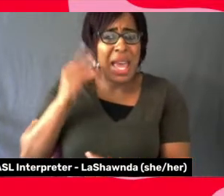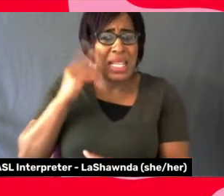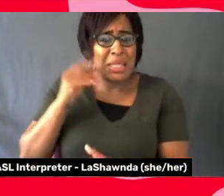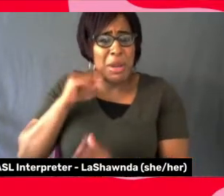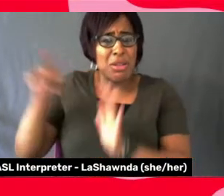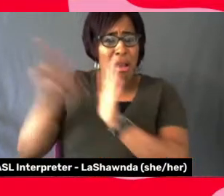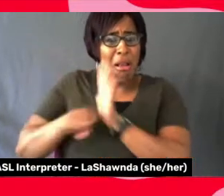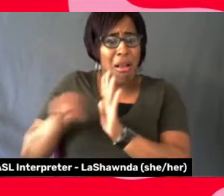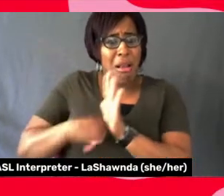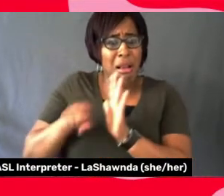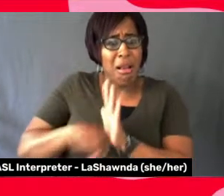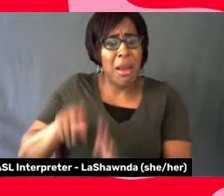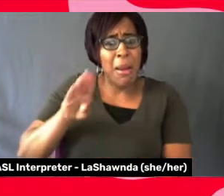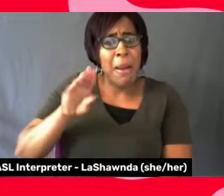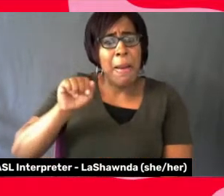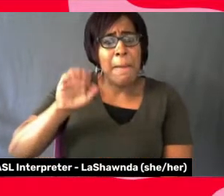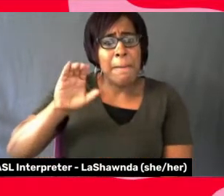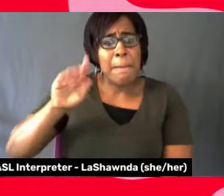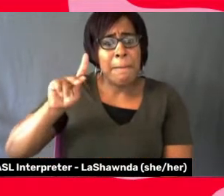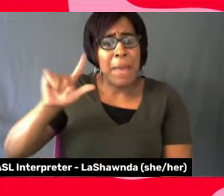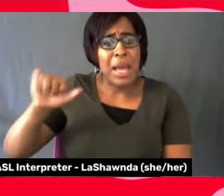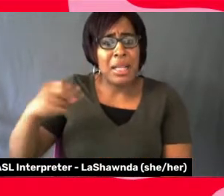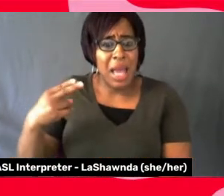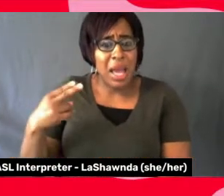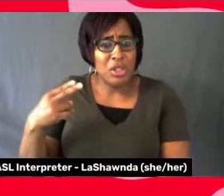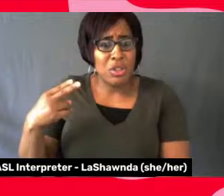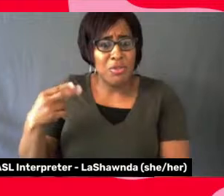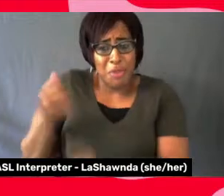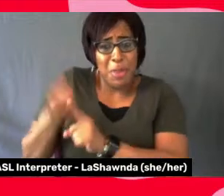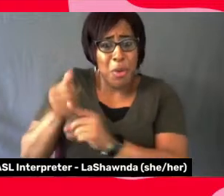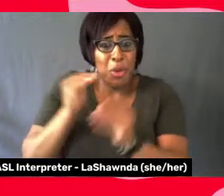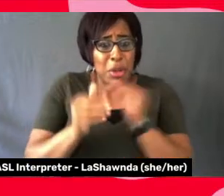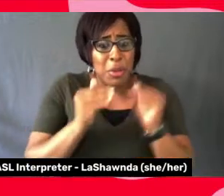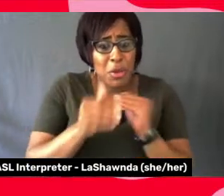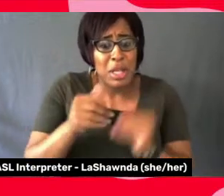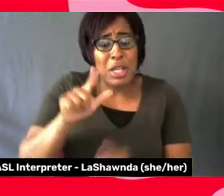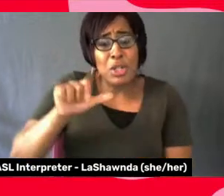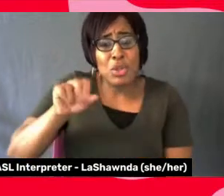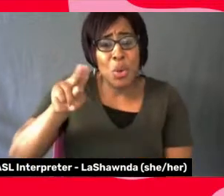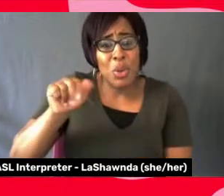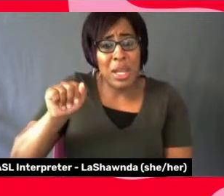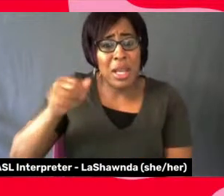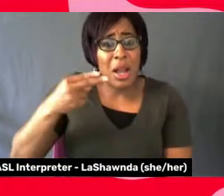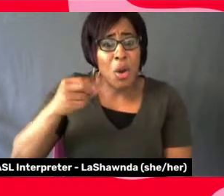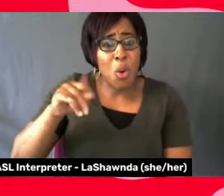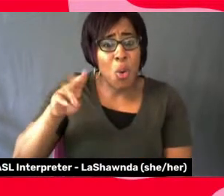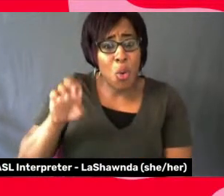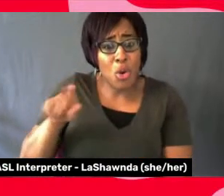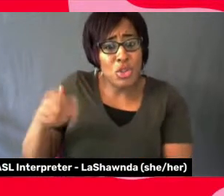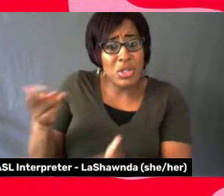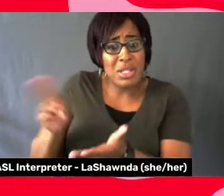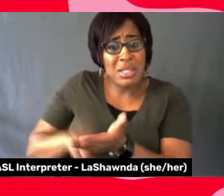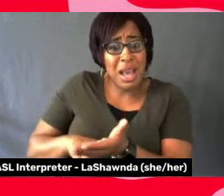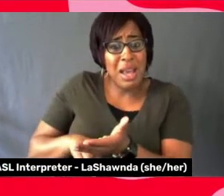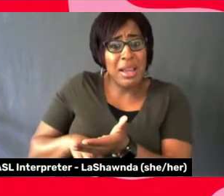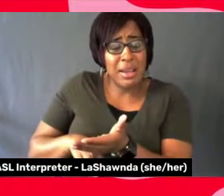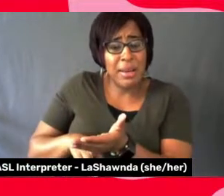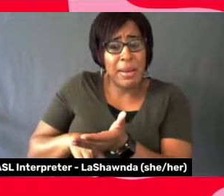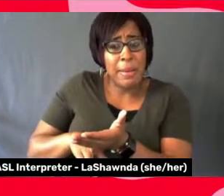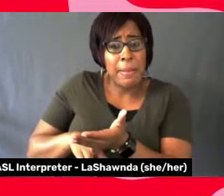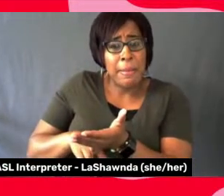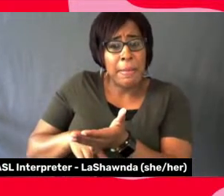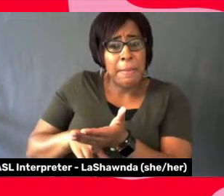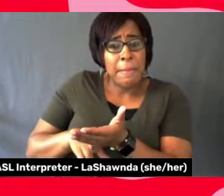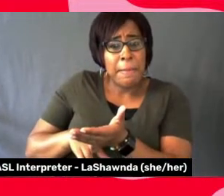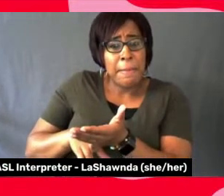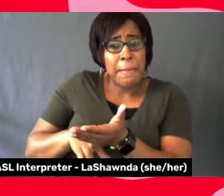Horne, right. When she signed that groundbreaking contract, she, um, she, you know, some of the, the